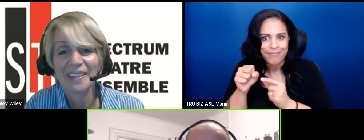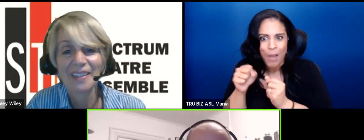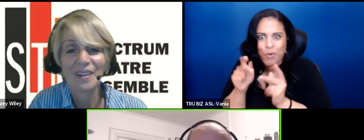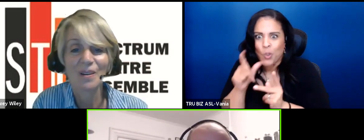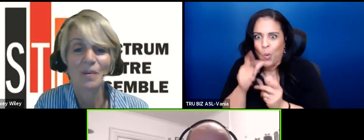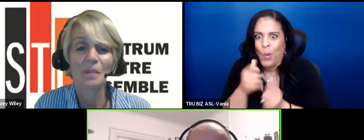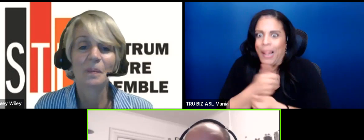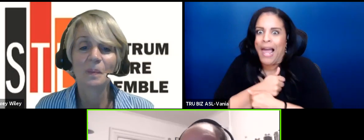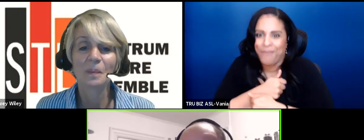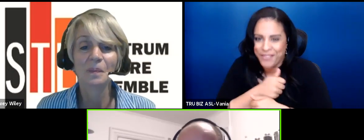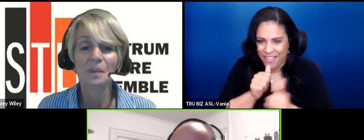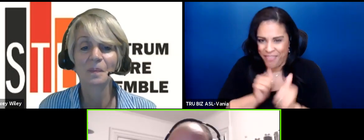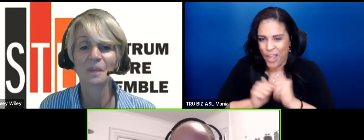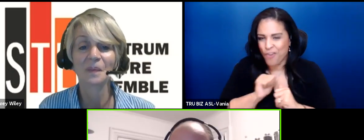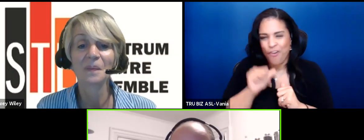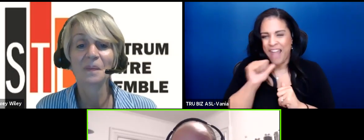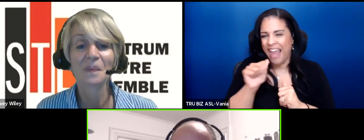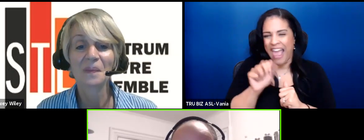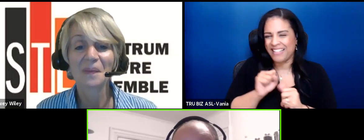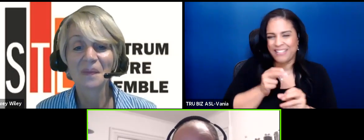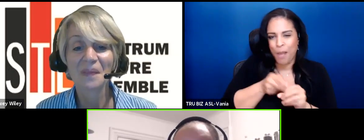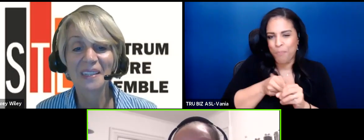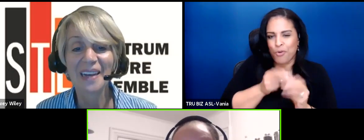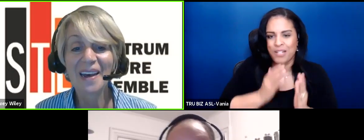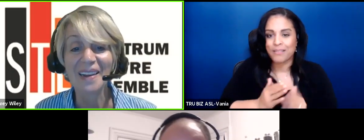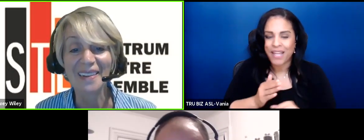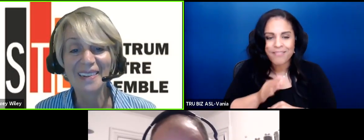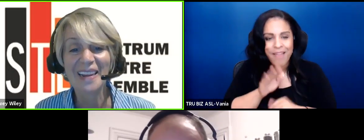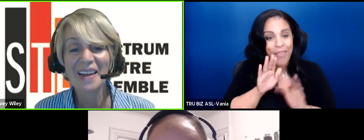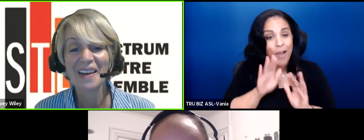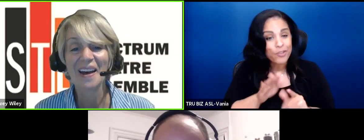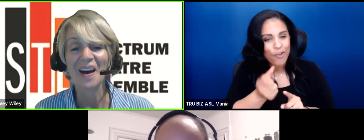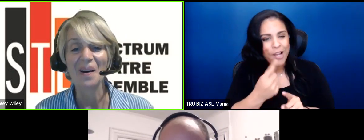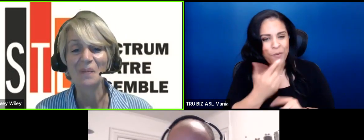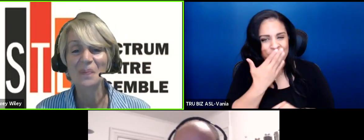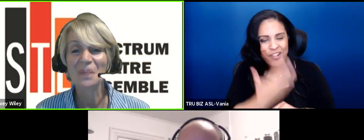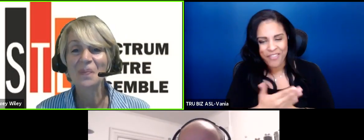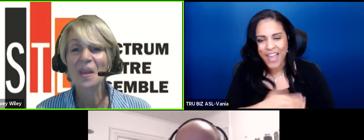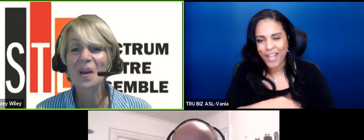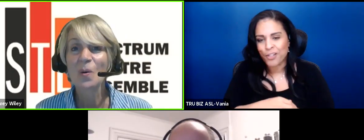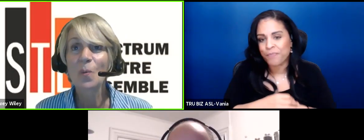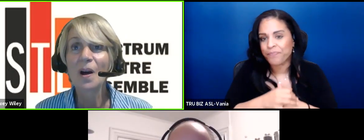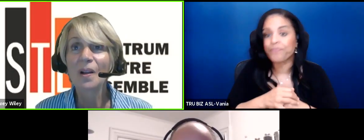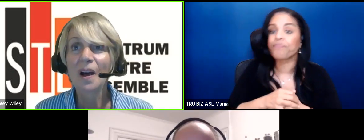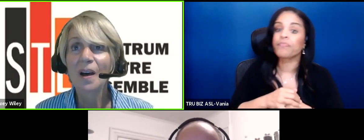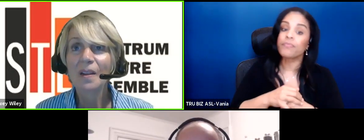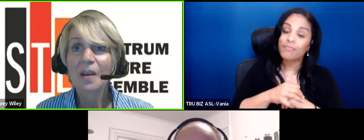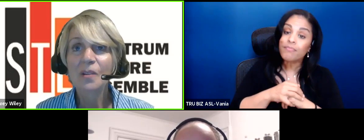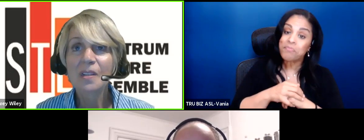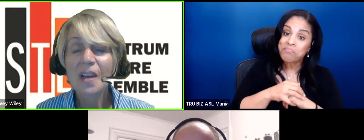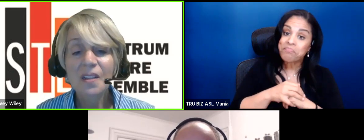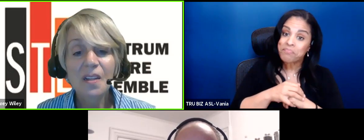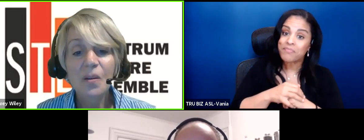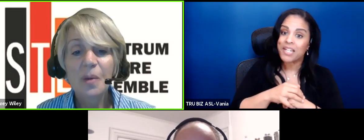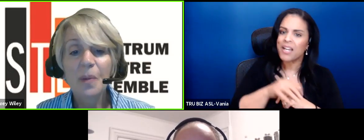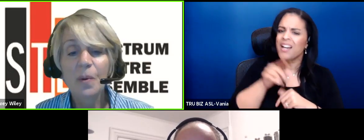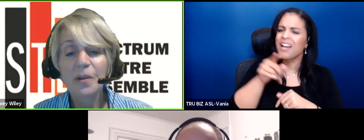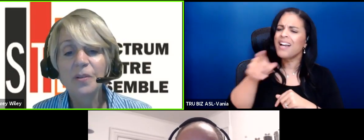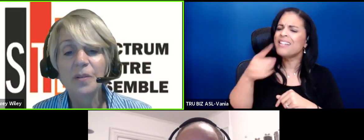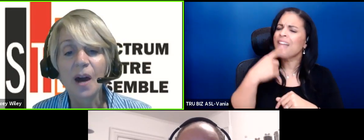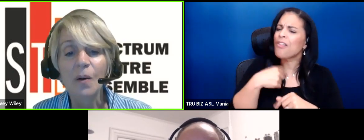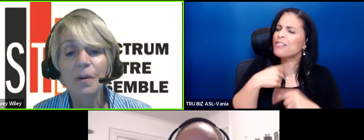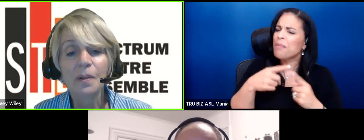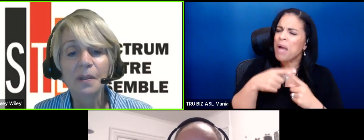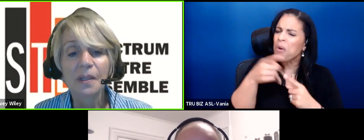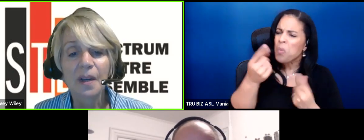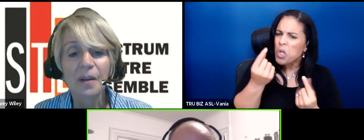Um so thank you for asking me that question. was a great question. Yeah um well uh tell us a little bit about what